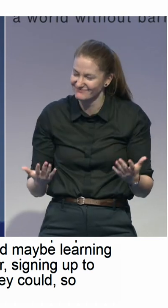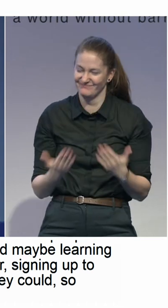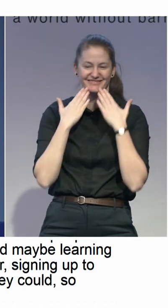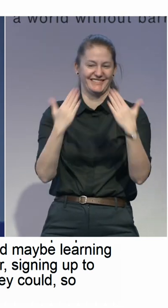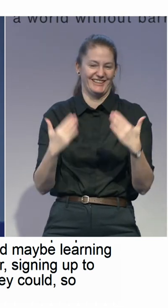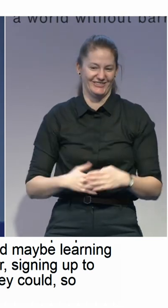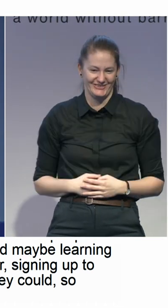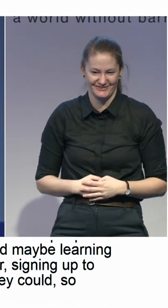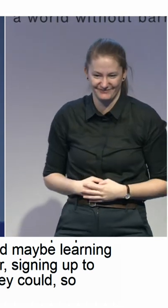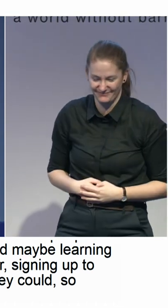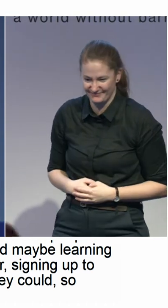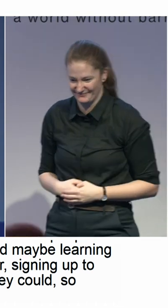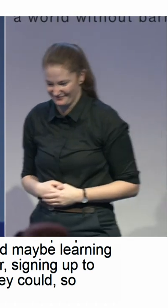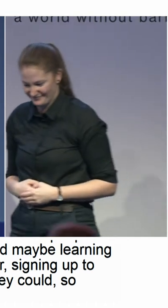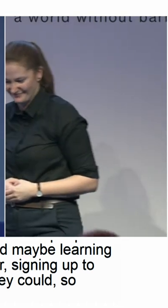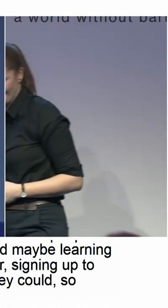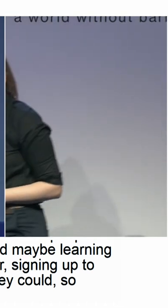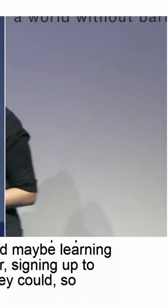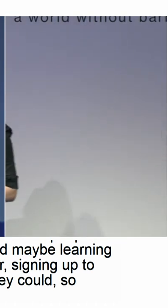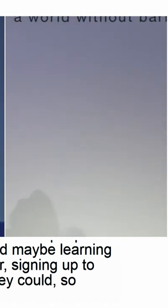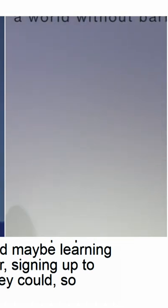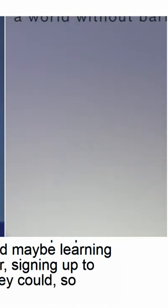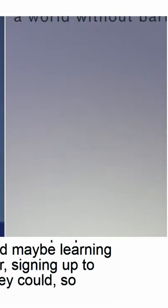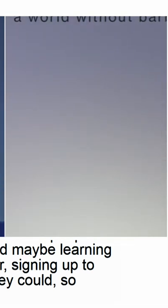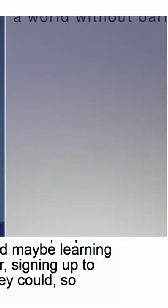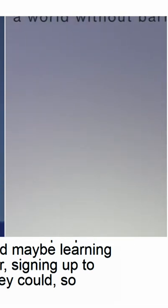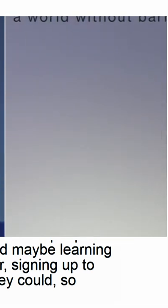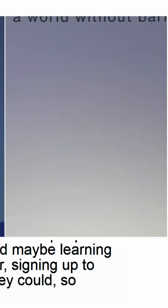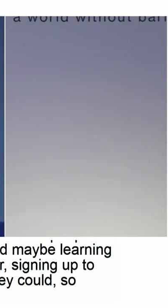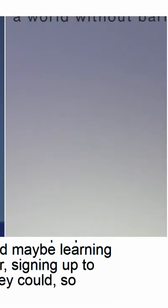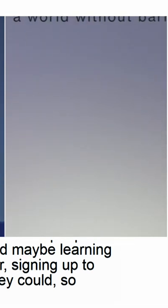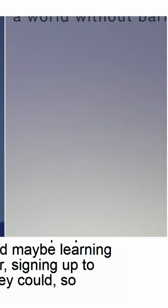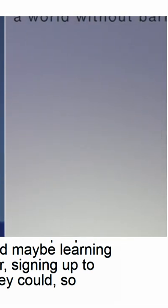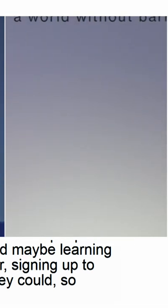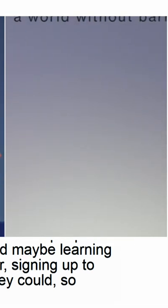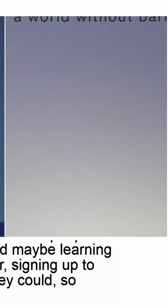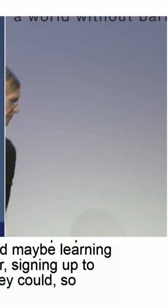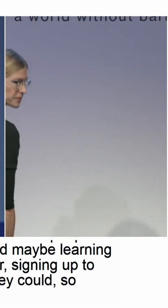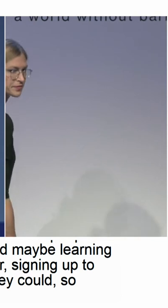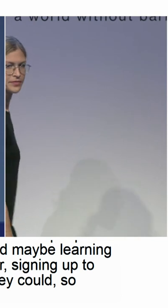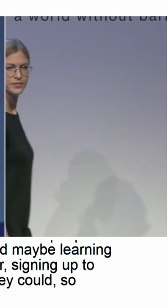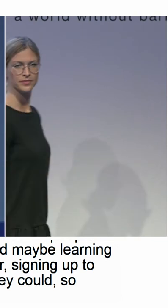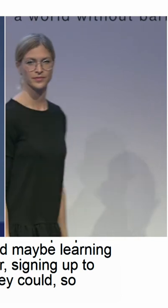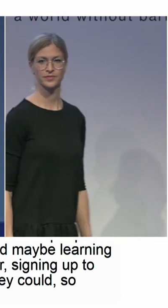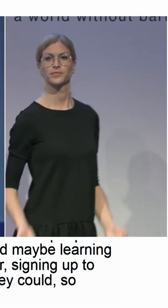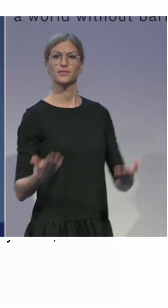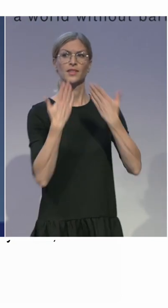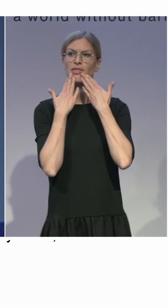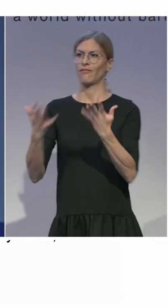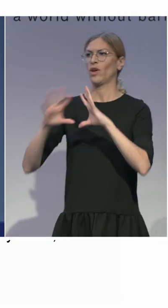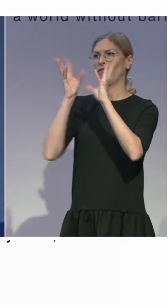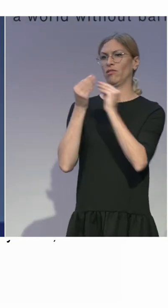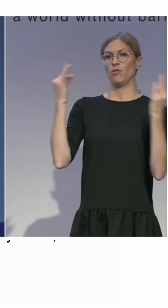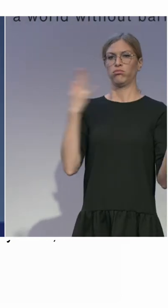Well, thanks a lot, Petra, for drawing this really fantastic map for us and also congratulations to you all, my